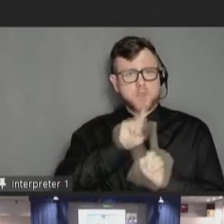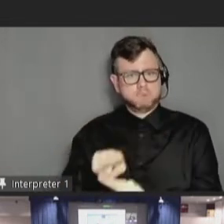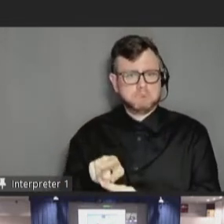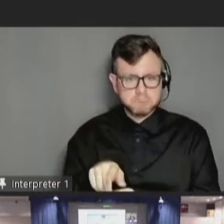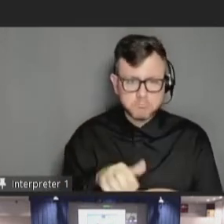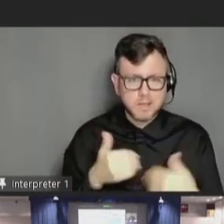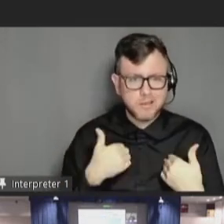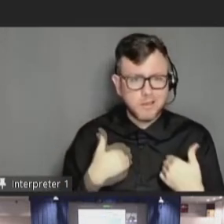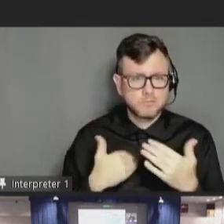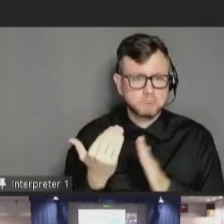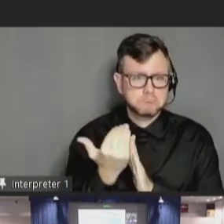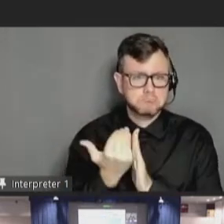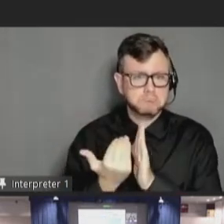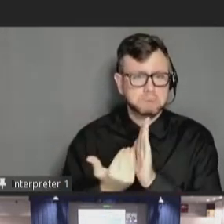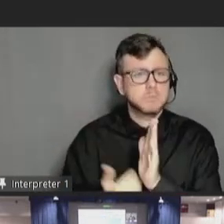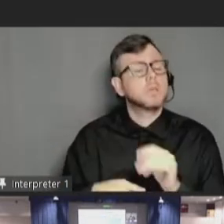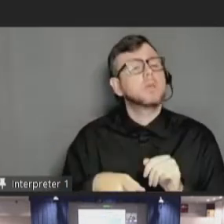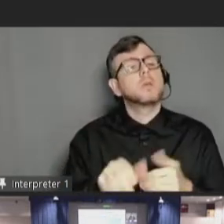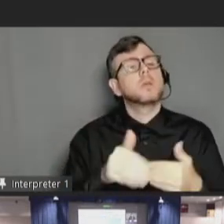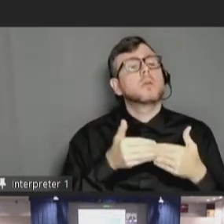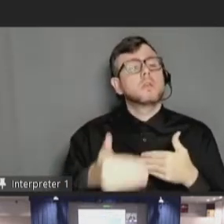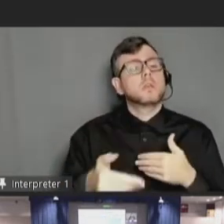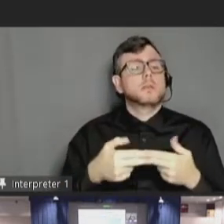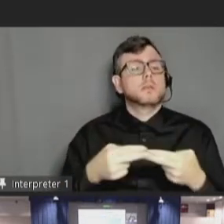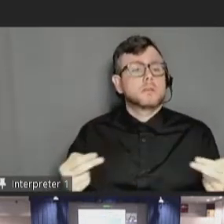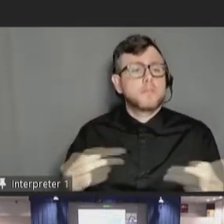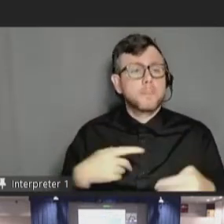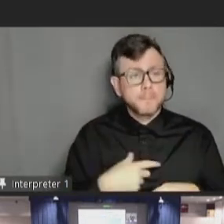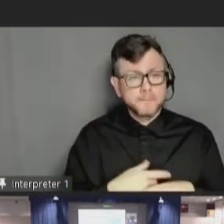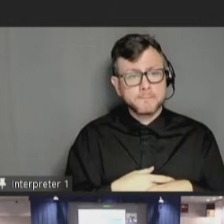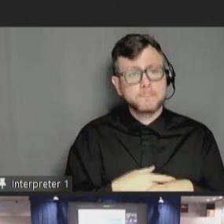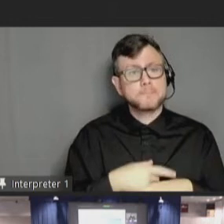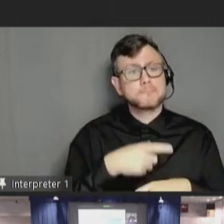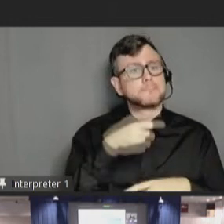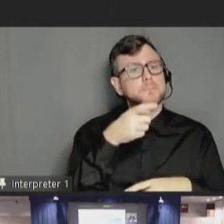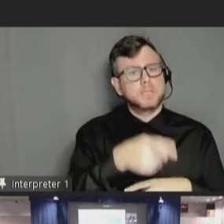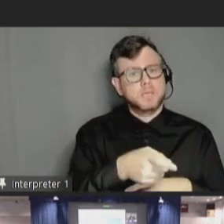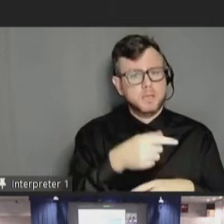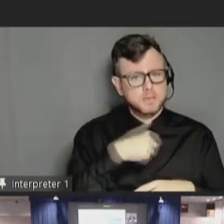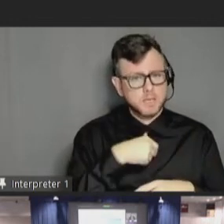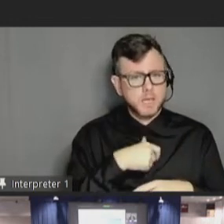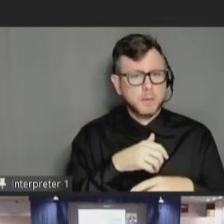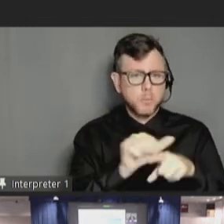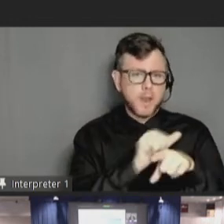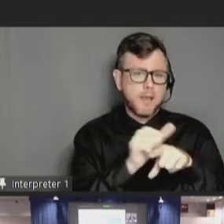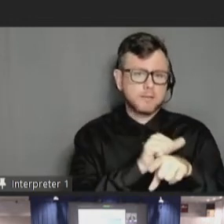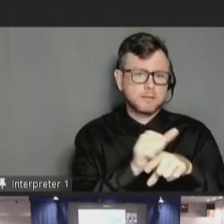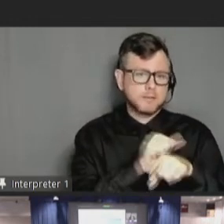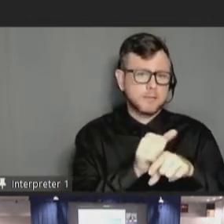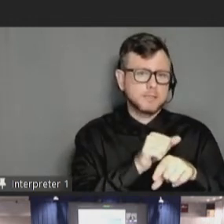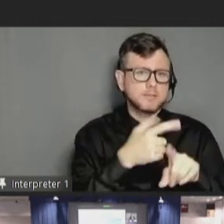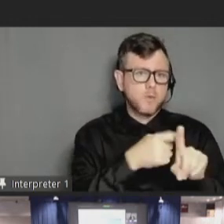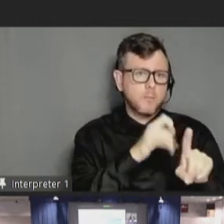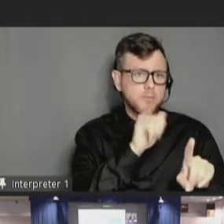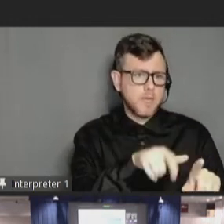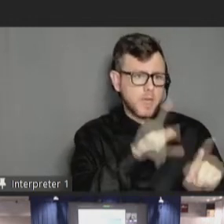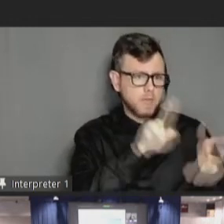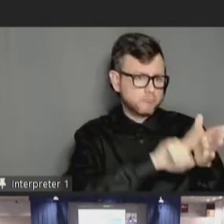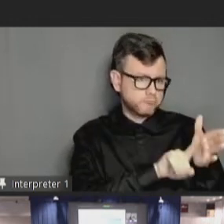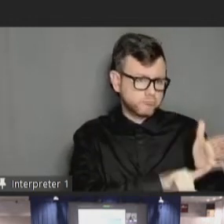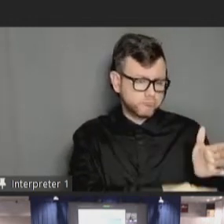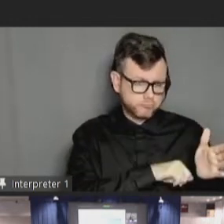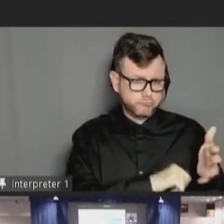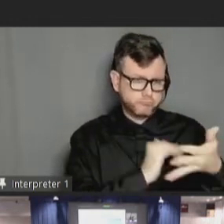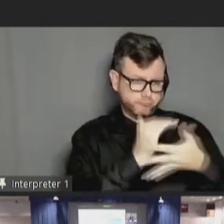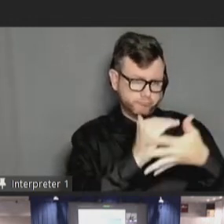please. So, as I said, these are the promising practices that came out of that work. One